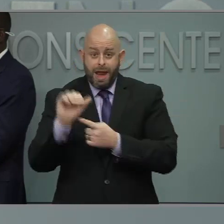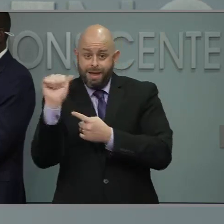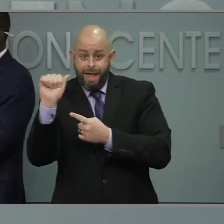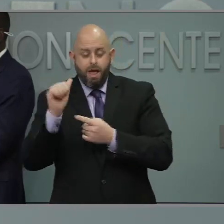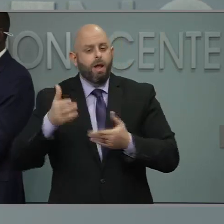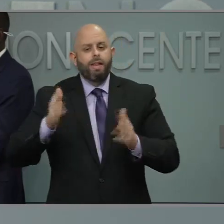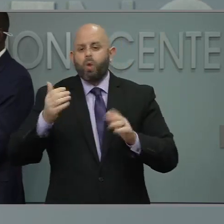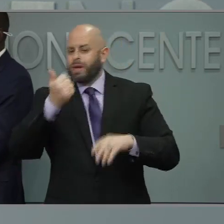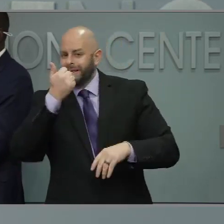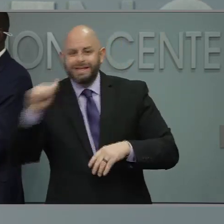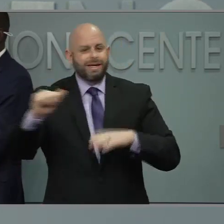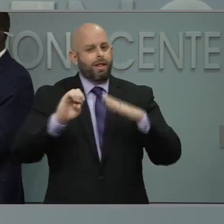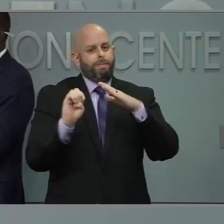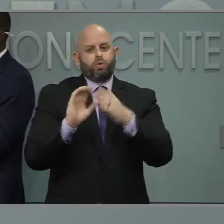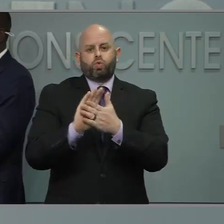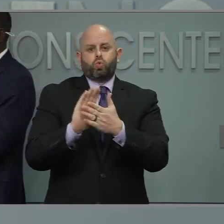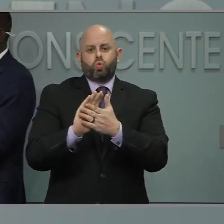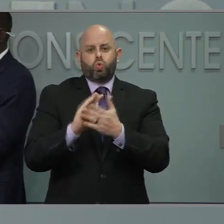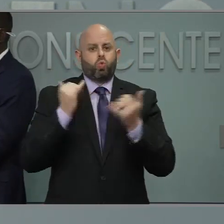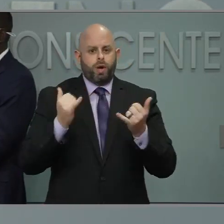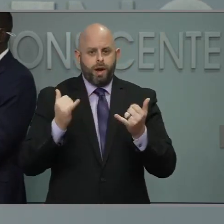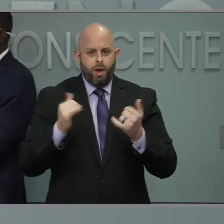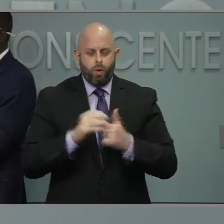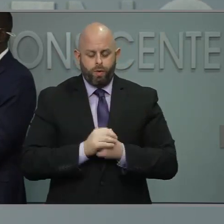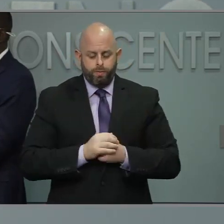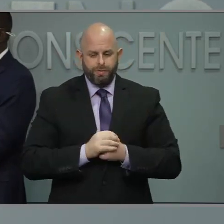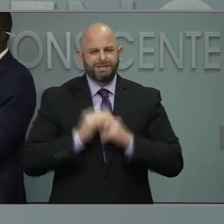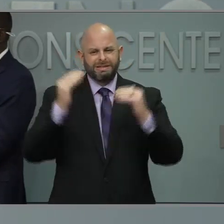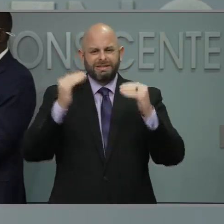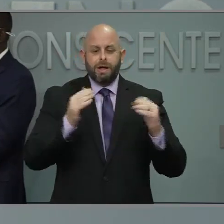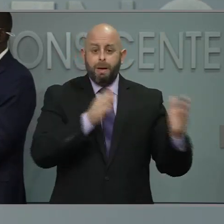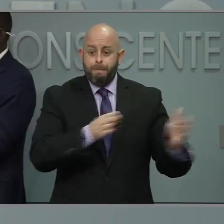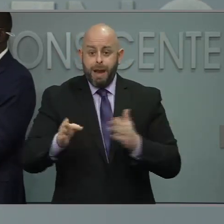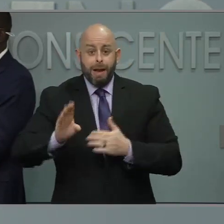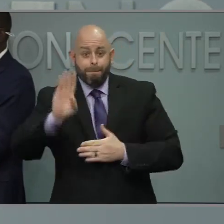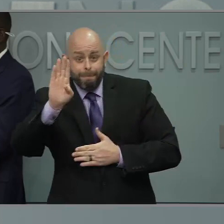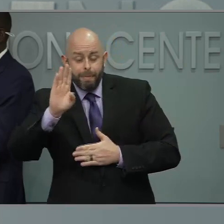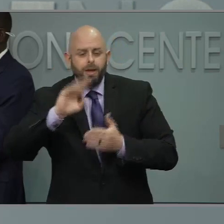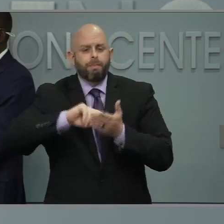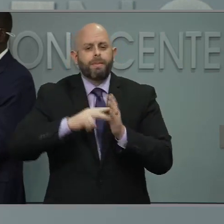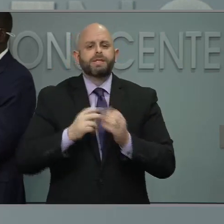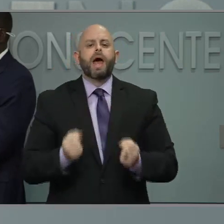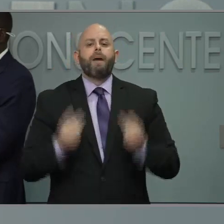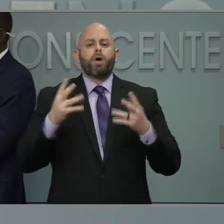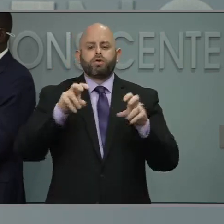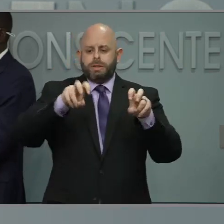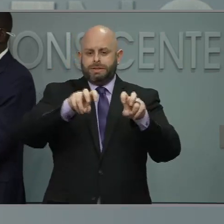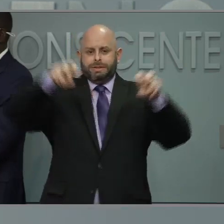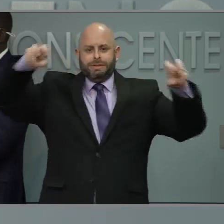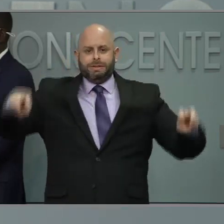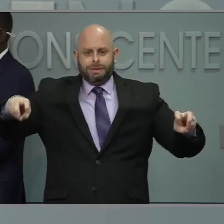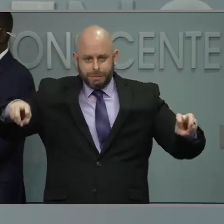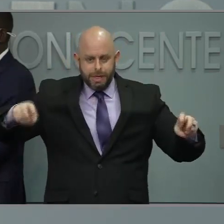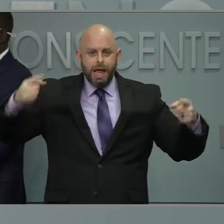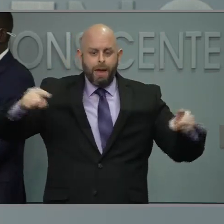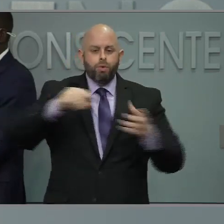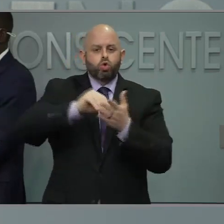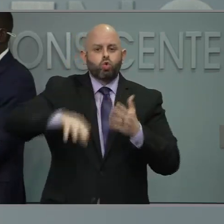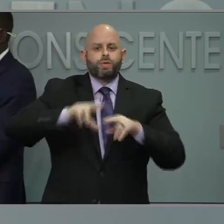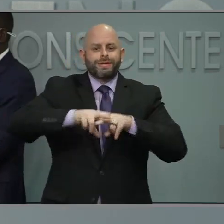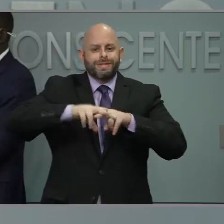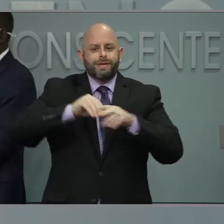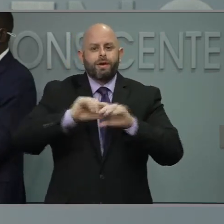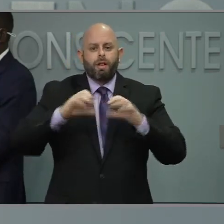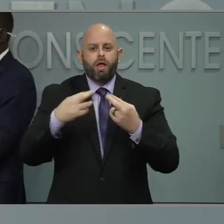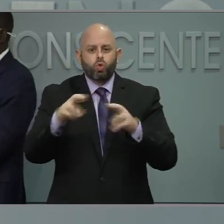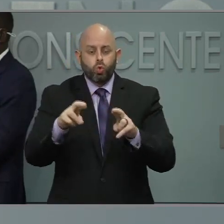plan B is really about how much social distancing do you have at all times when students are stationary. And for